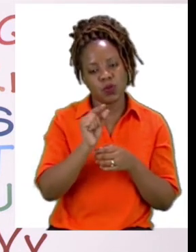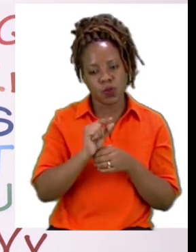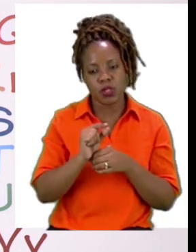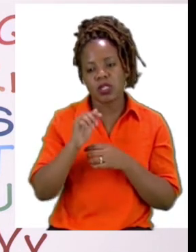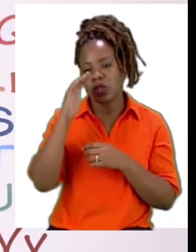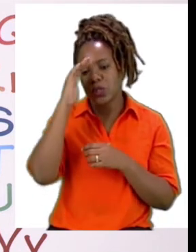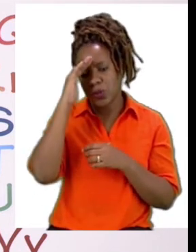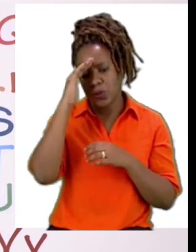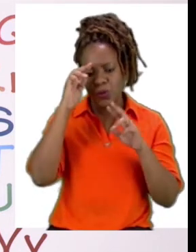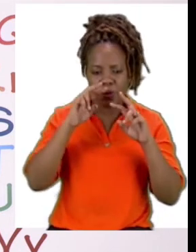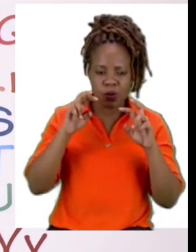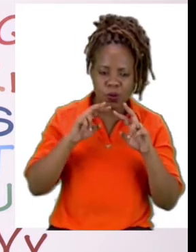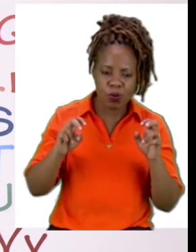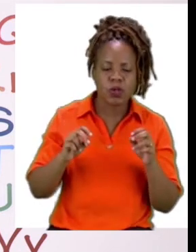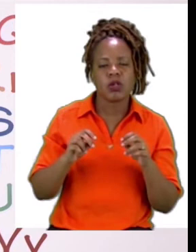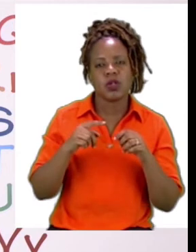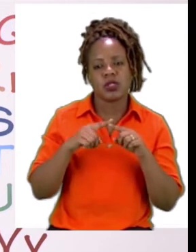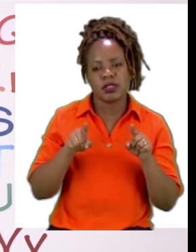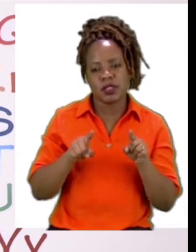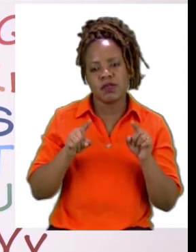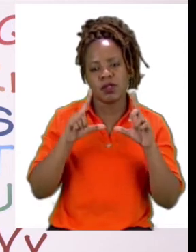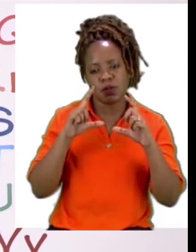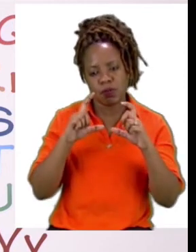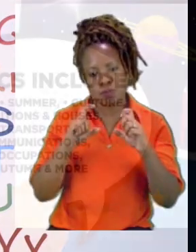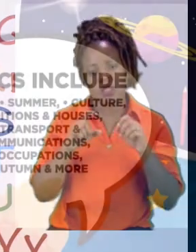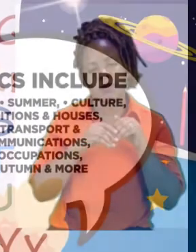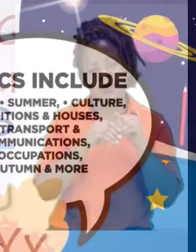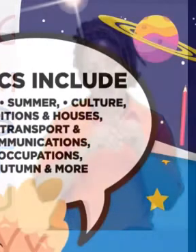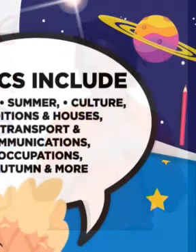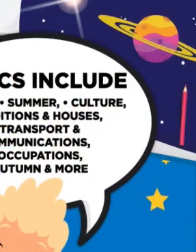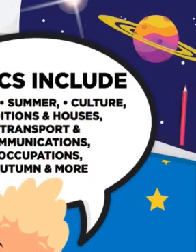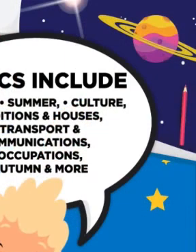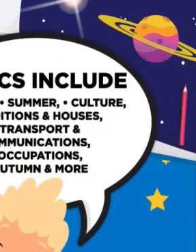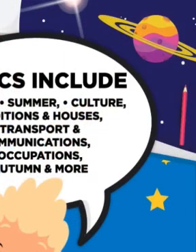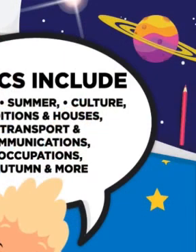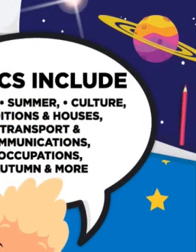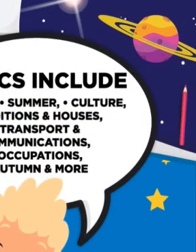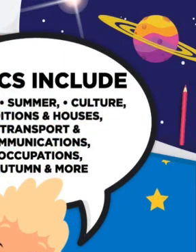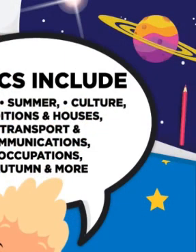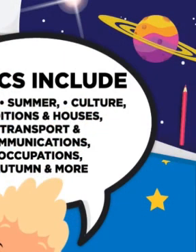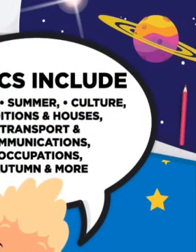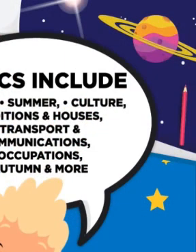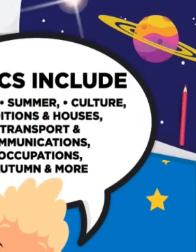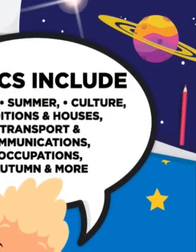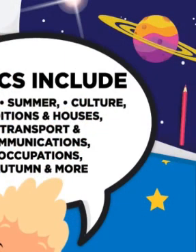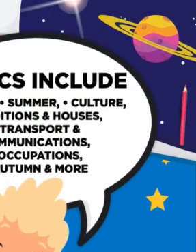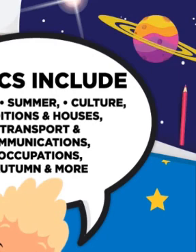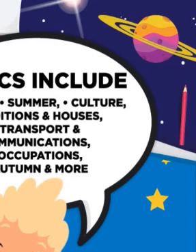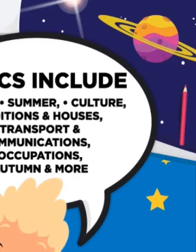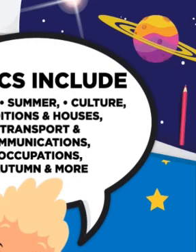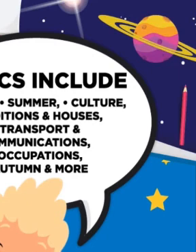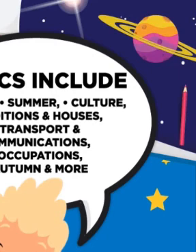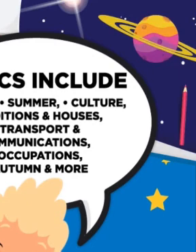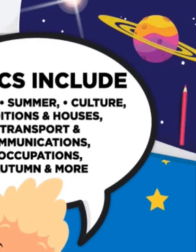Take your time. And I will see you soon after the advert break. Do you have children in the age range of five to six years